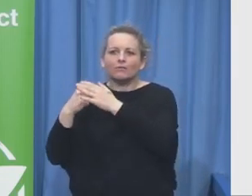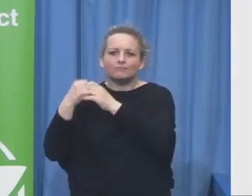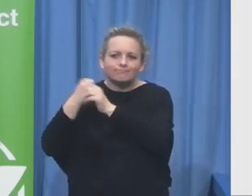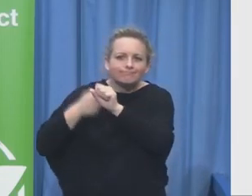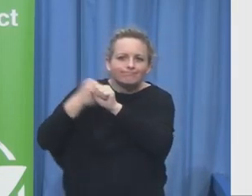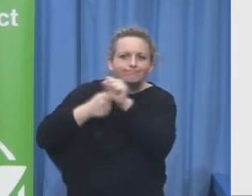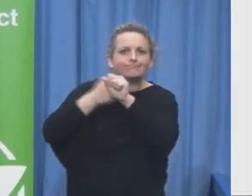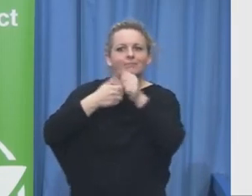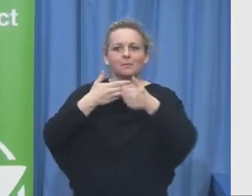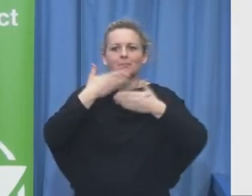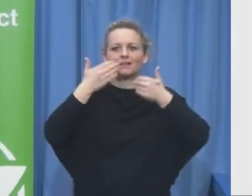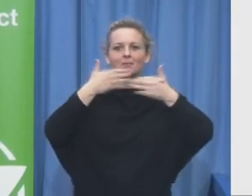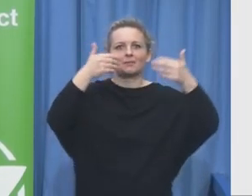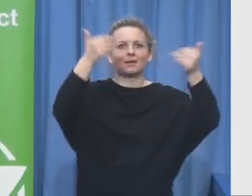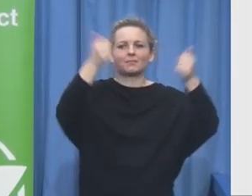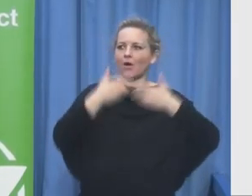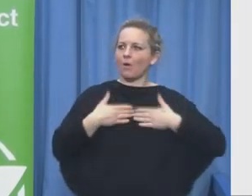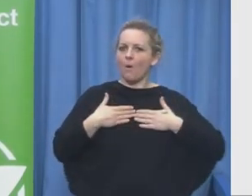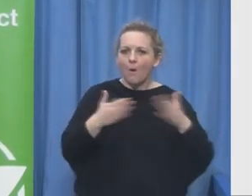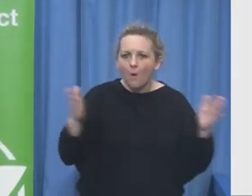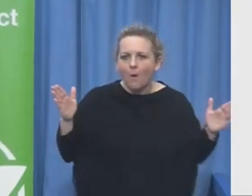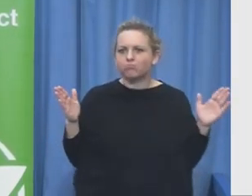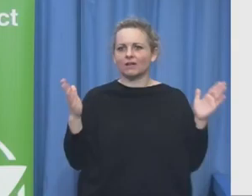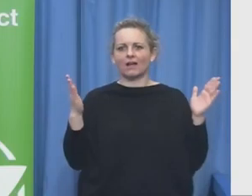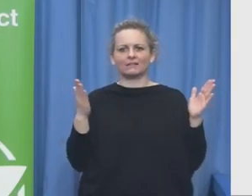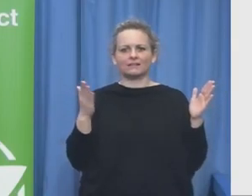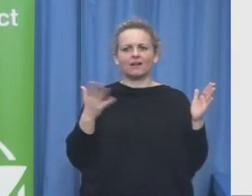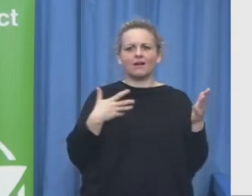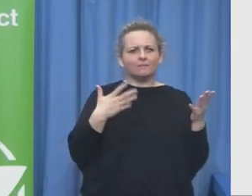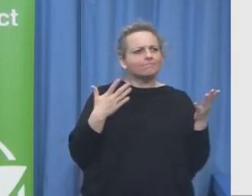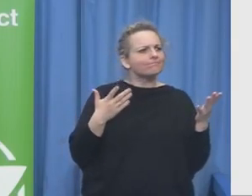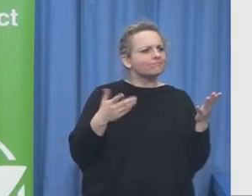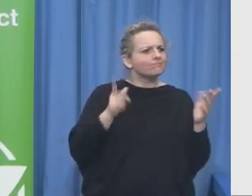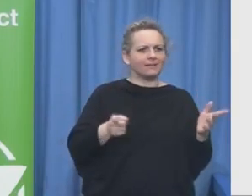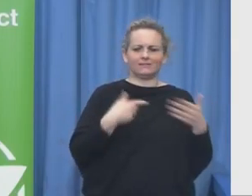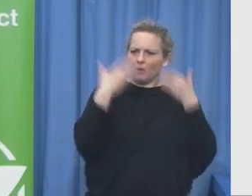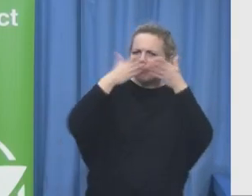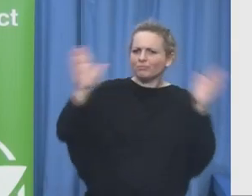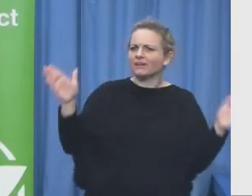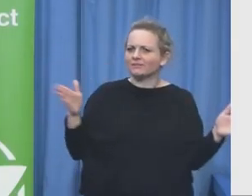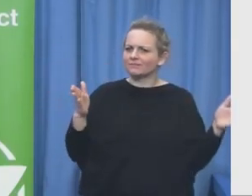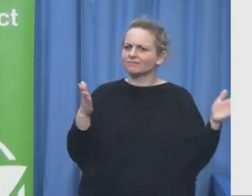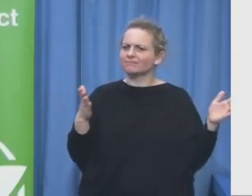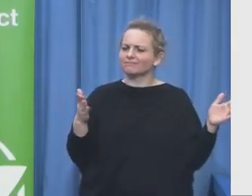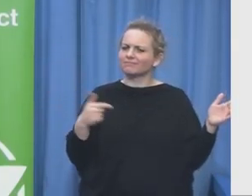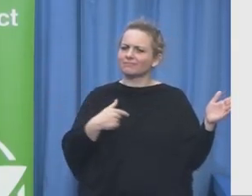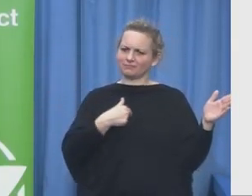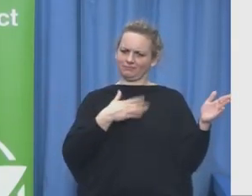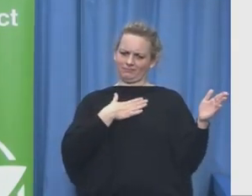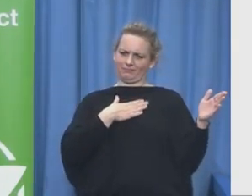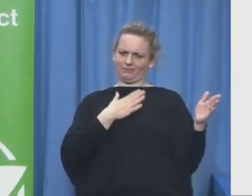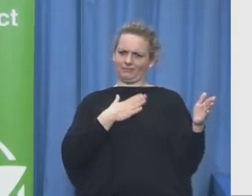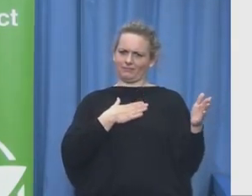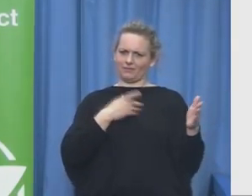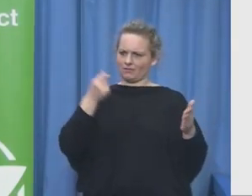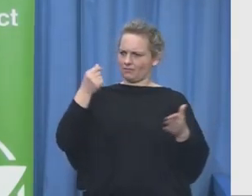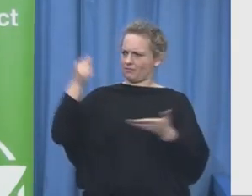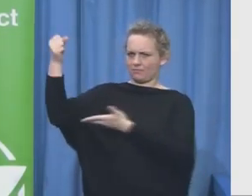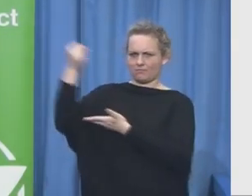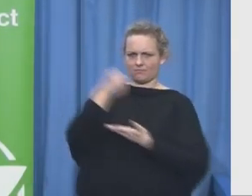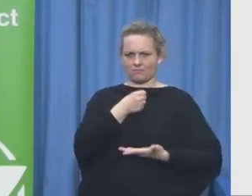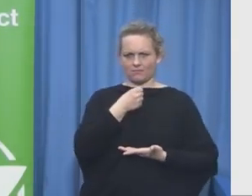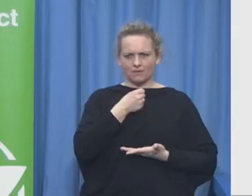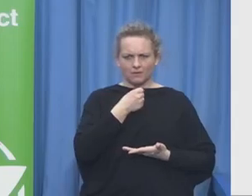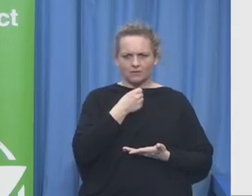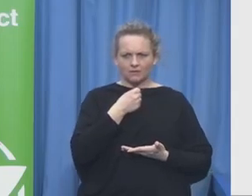an action to say what we have to say so our foundation is extremely involved in advocacy which is very rare in the world of